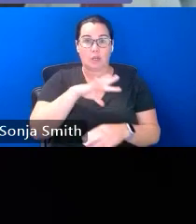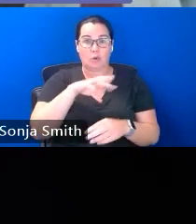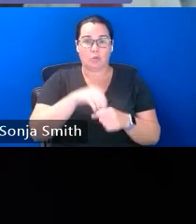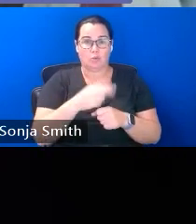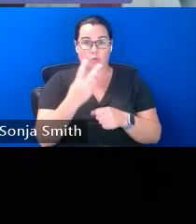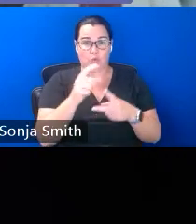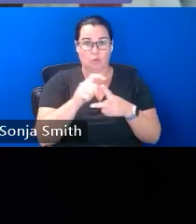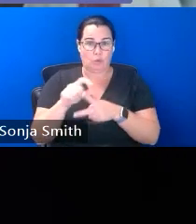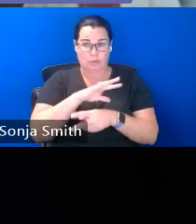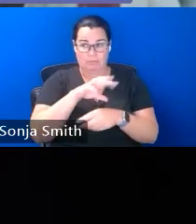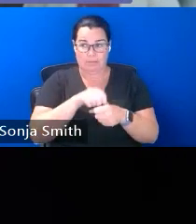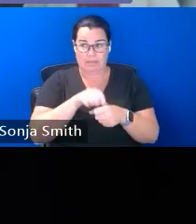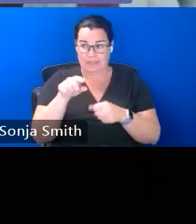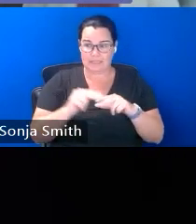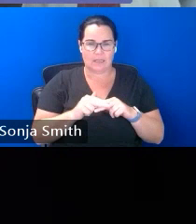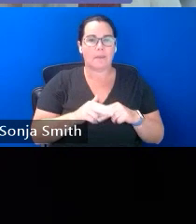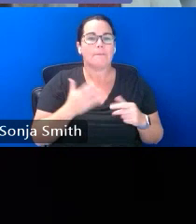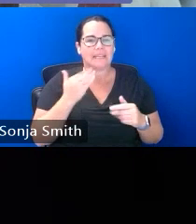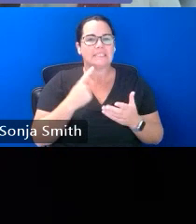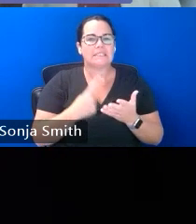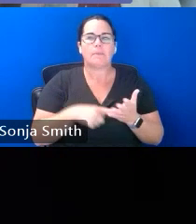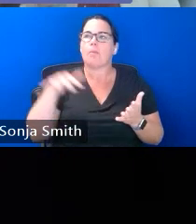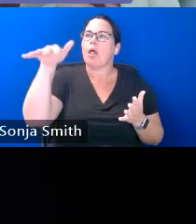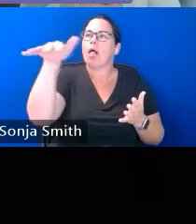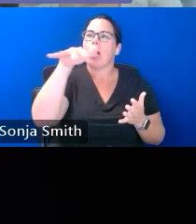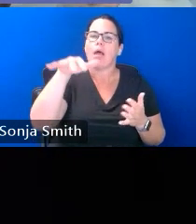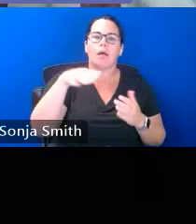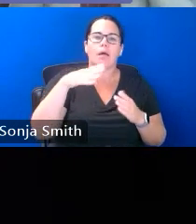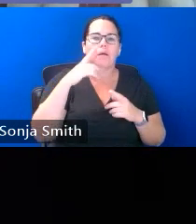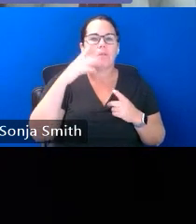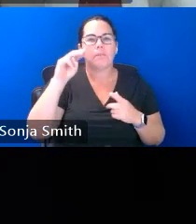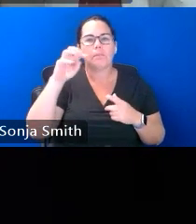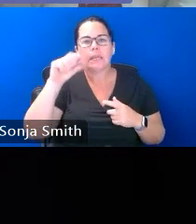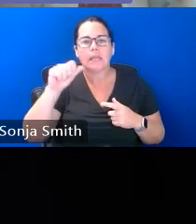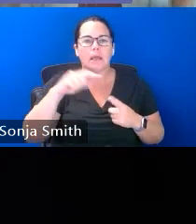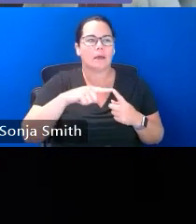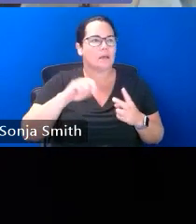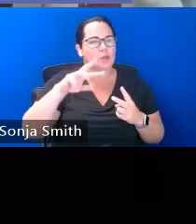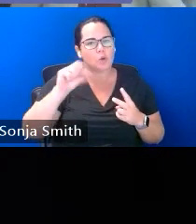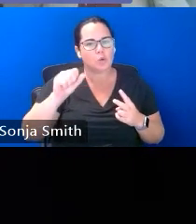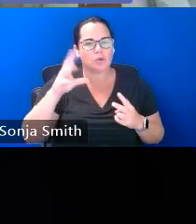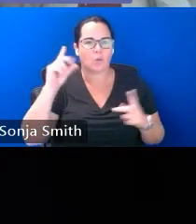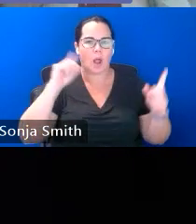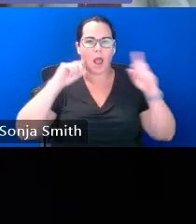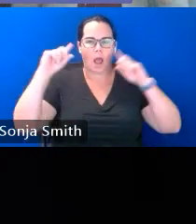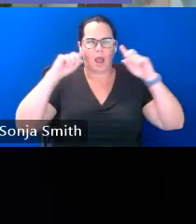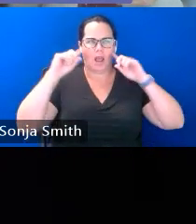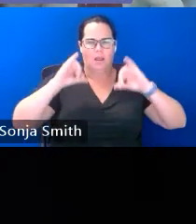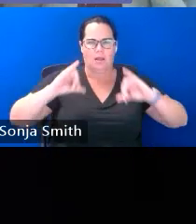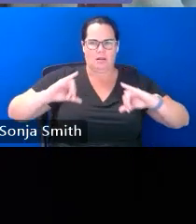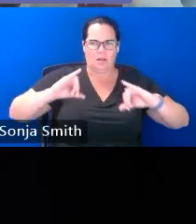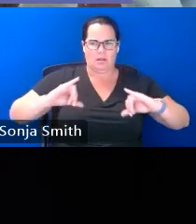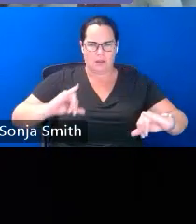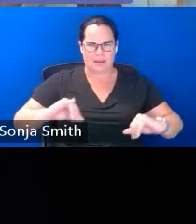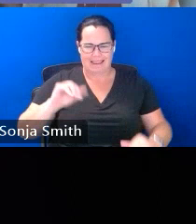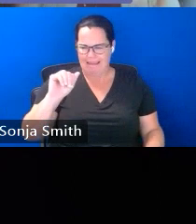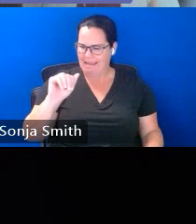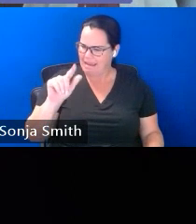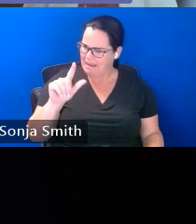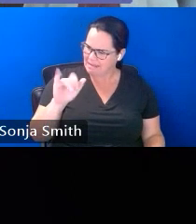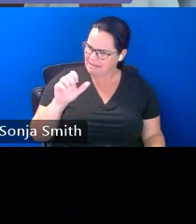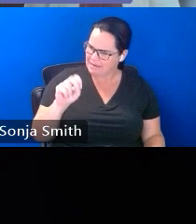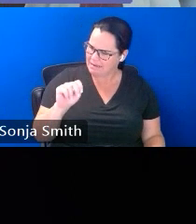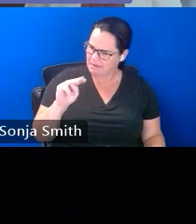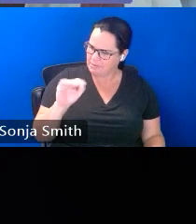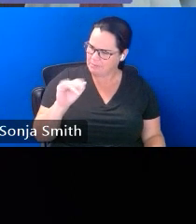really important again of what you might hear in the media or what you might hear in your communities or whoever